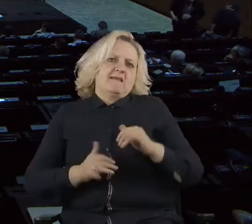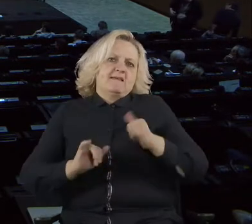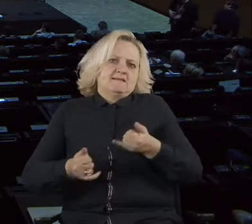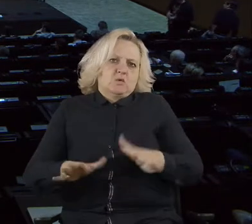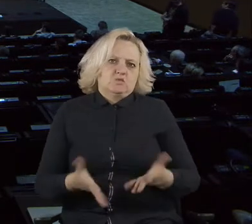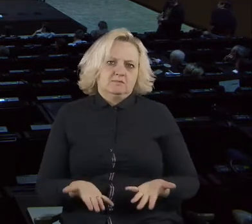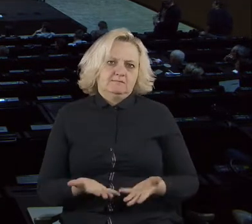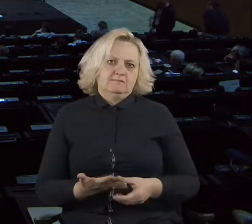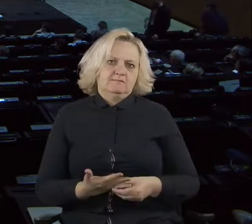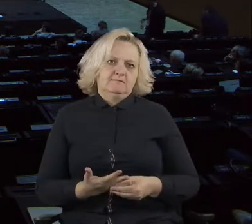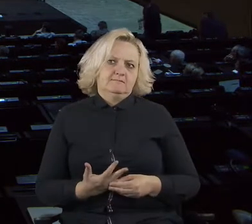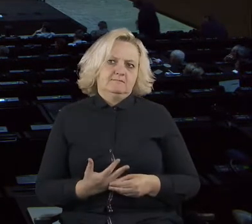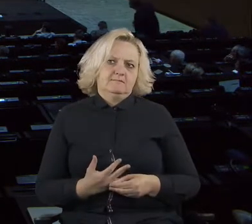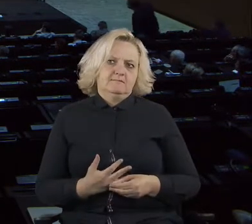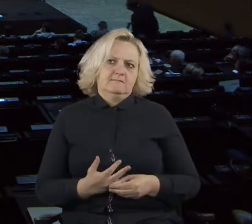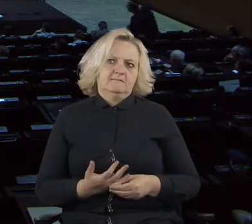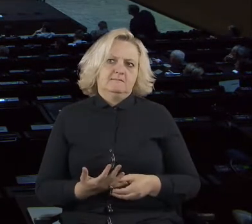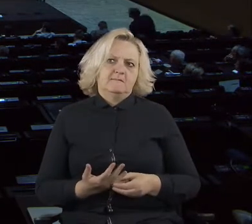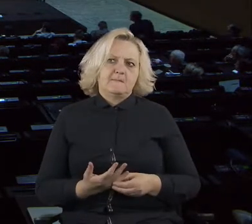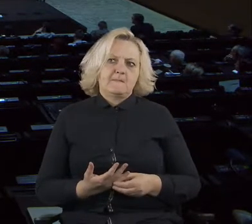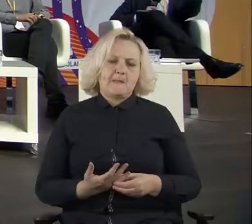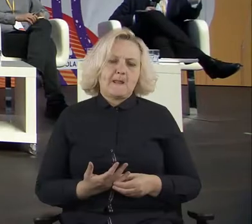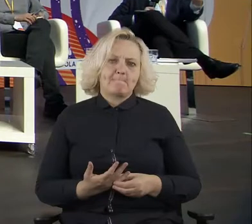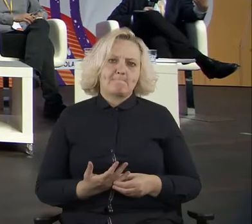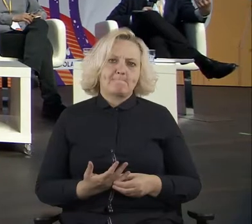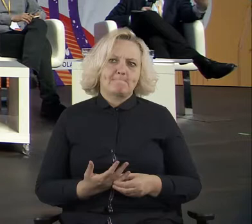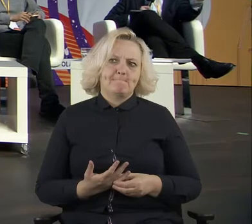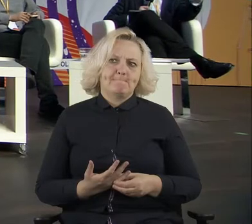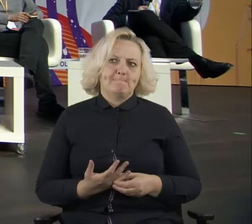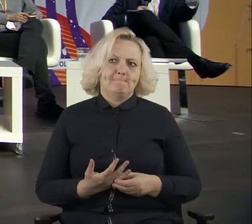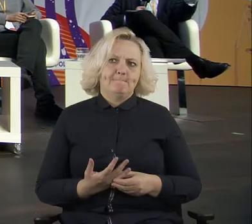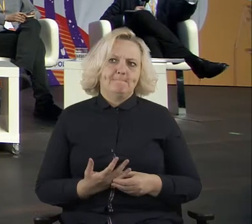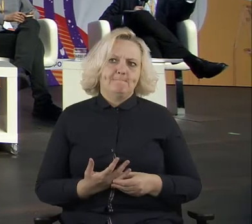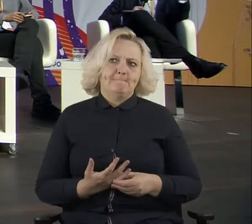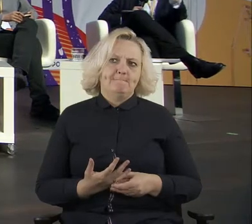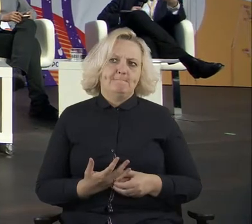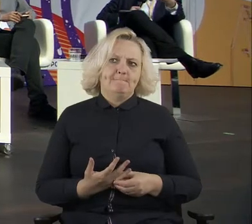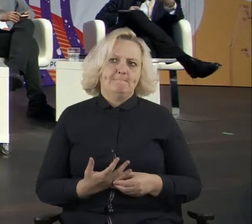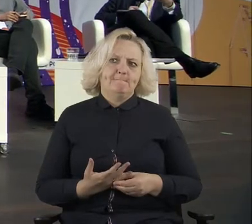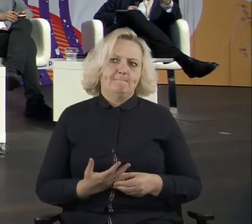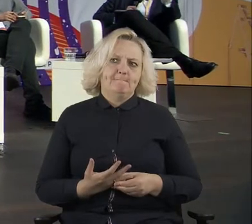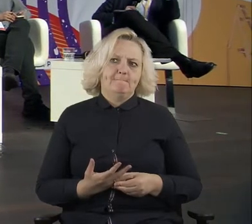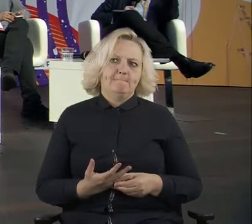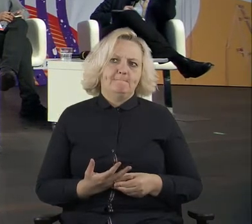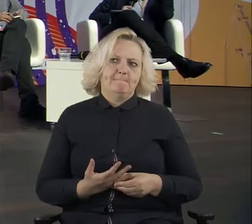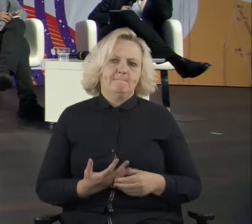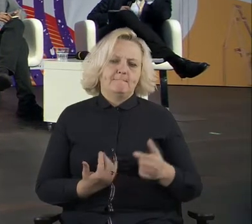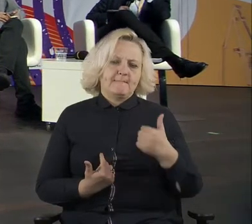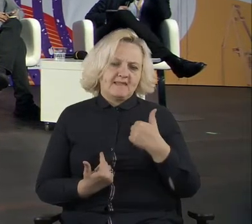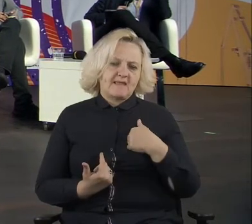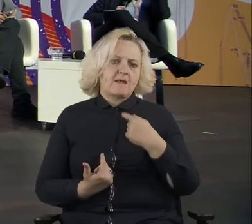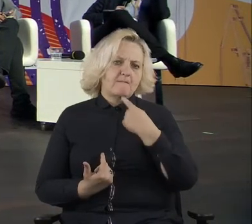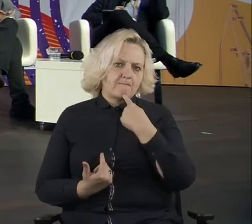this is clearly, uh, the same direction that you mentioned that we need to